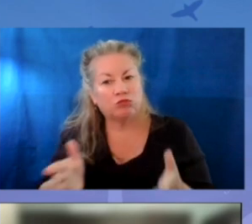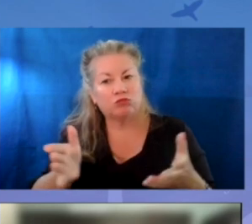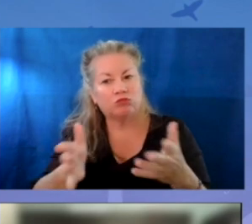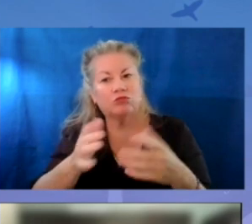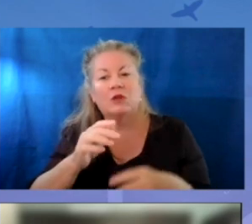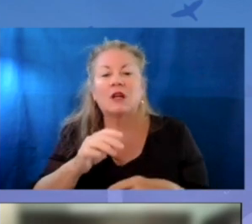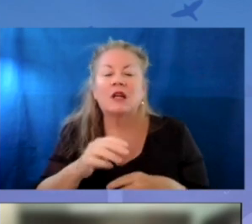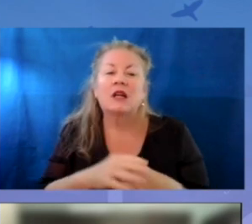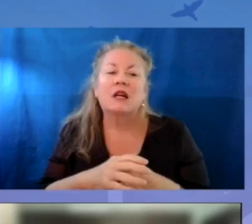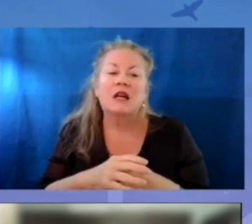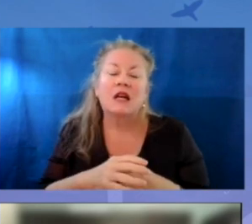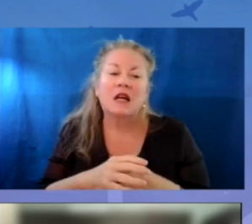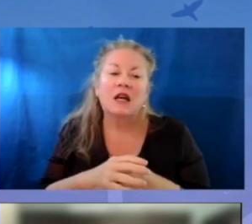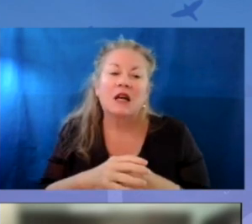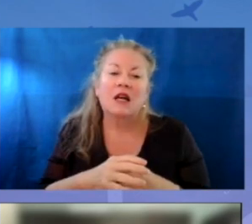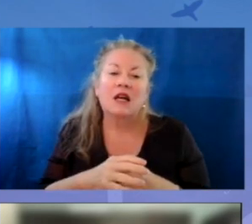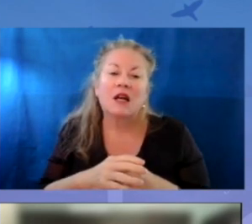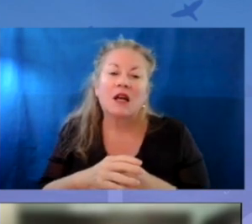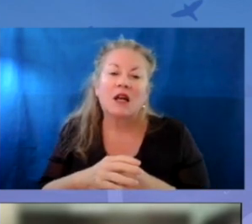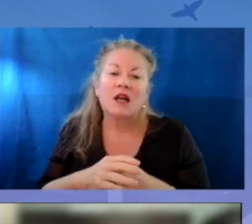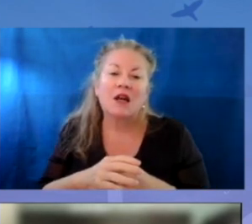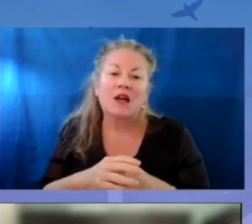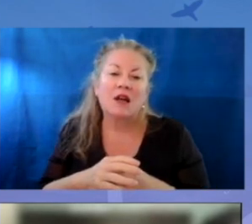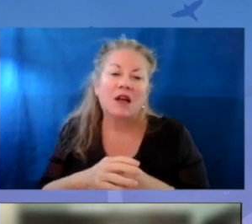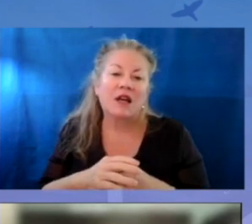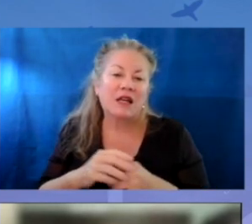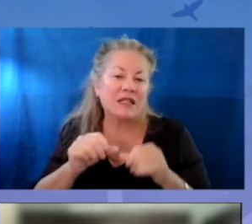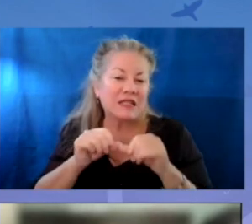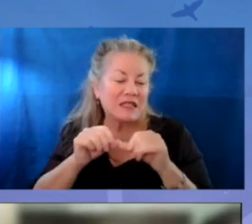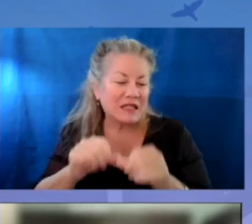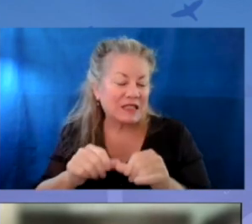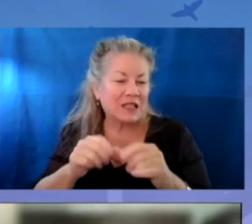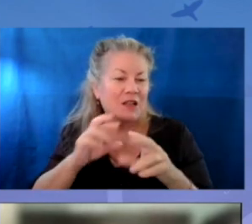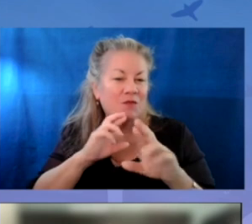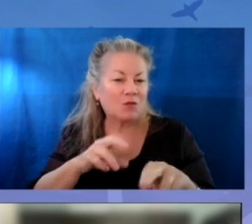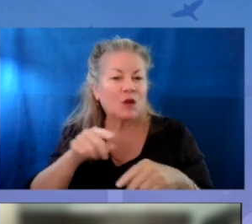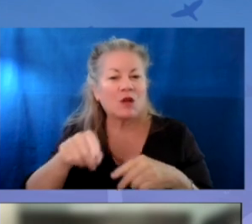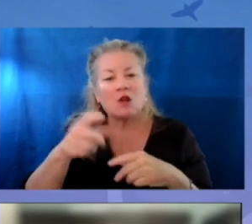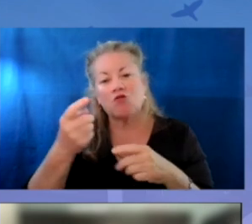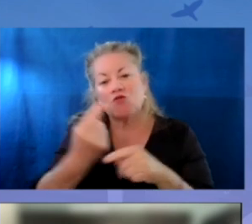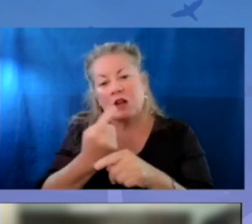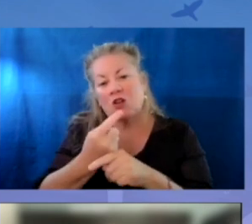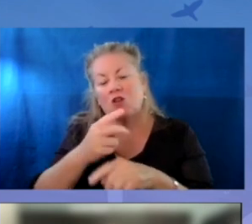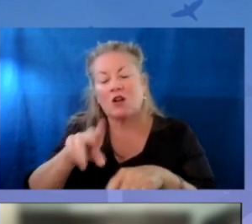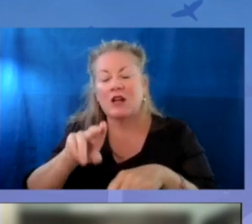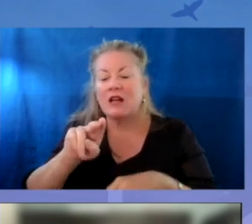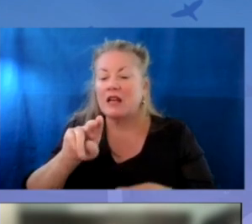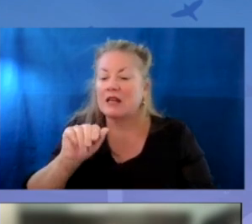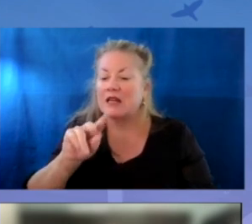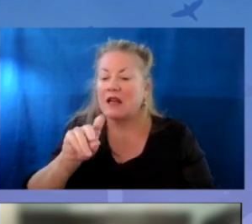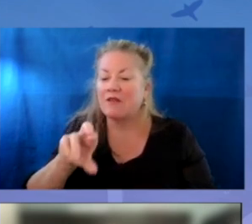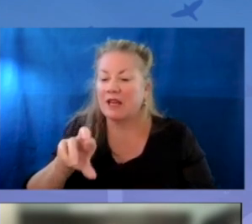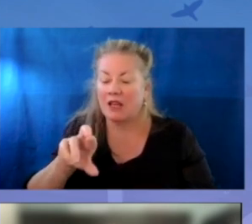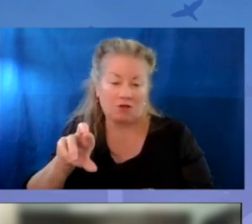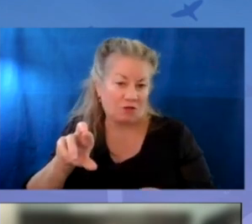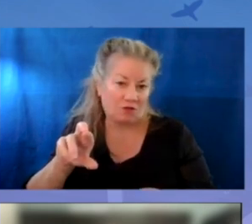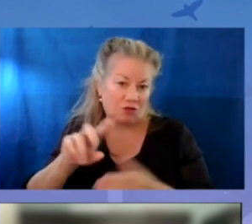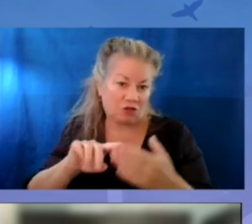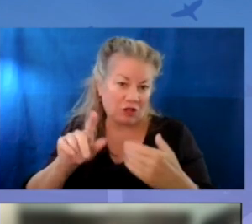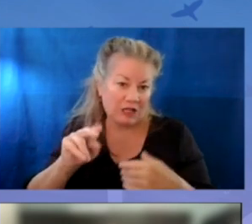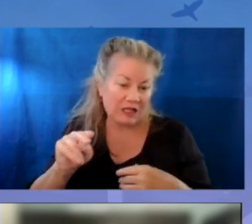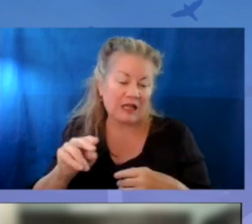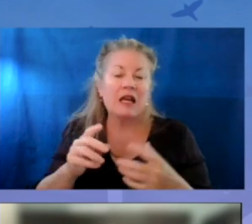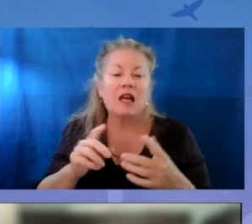provided patient-consistent support around that baseline of every student receiving regular navigator check-ins and